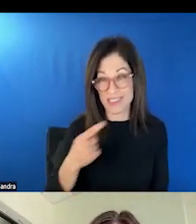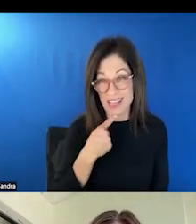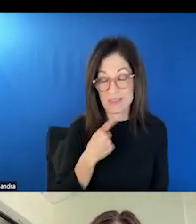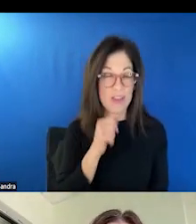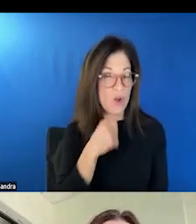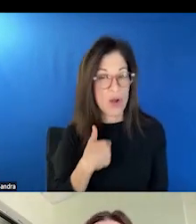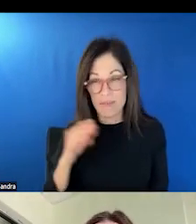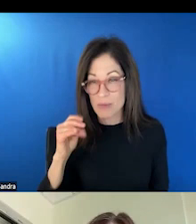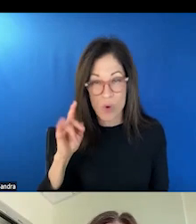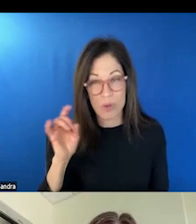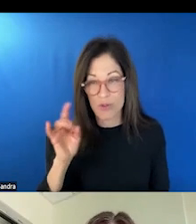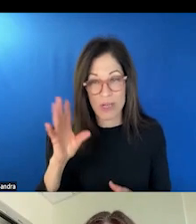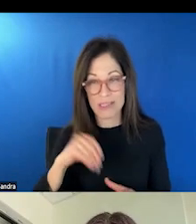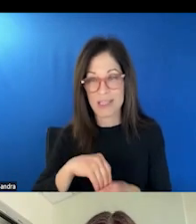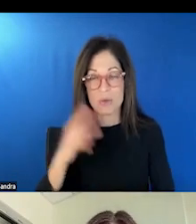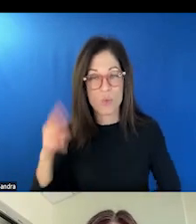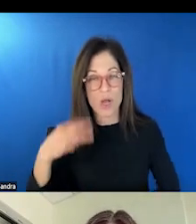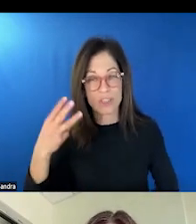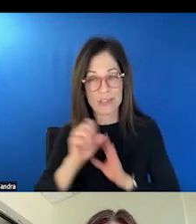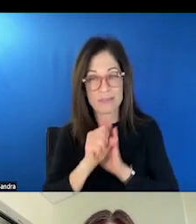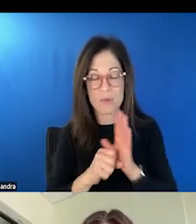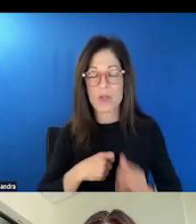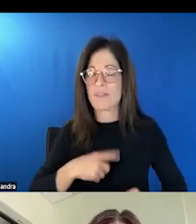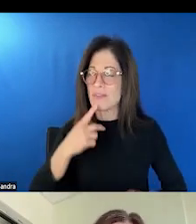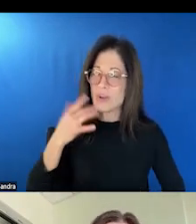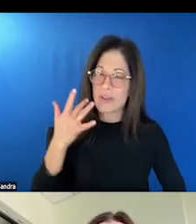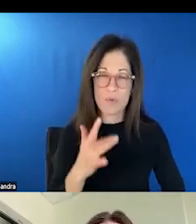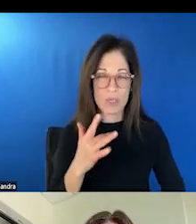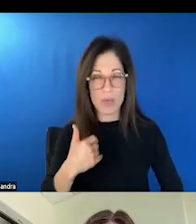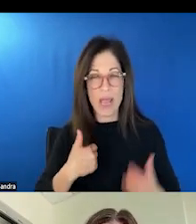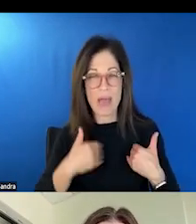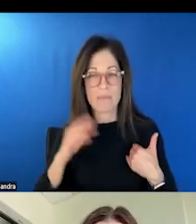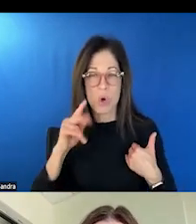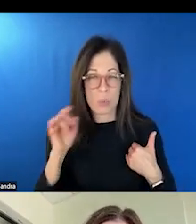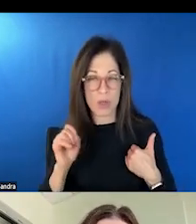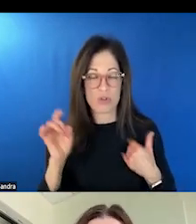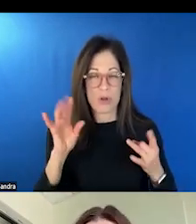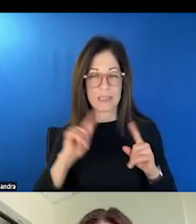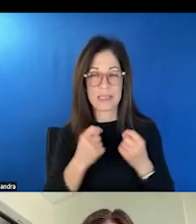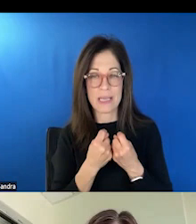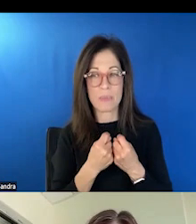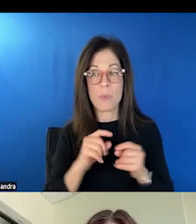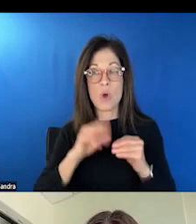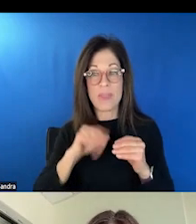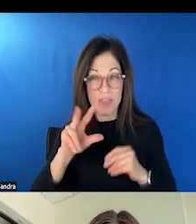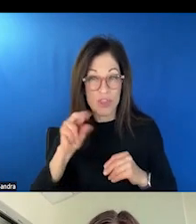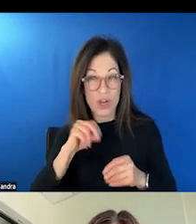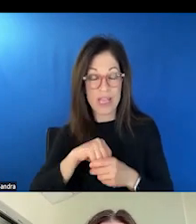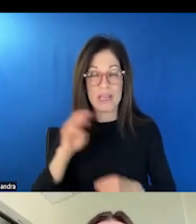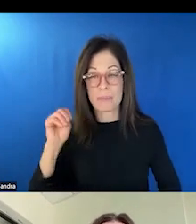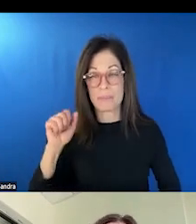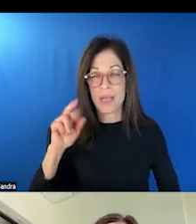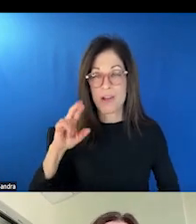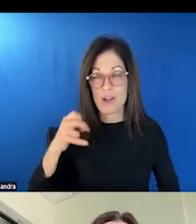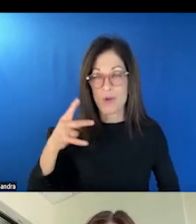crisis in Washington. We are very, very fortunate that we have mobile crisis teams, over 30 of them in Maricopa County that can respond in under 30 minutes or